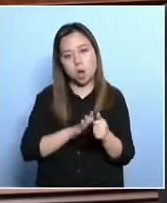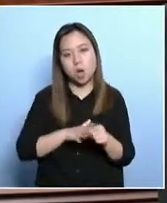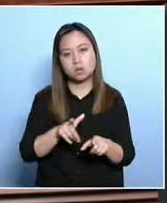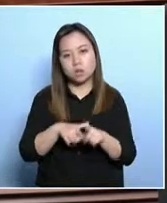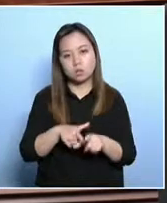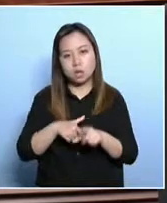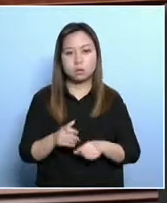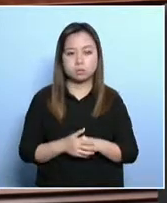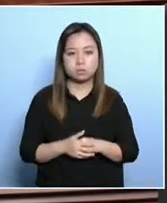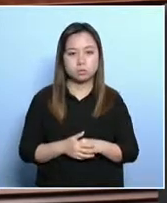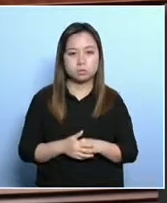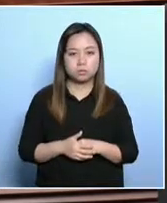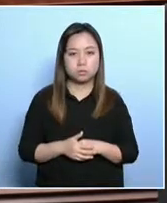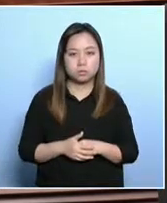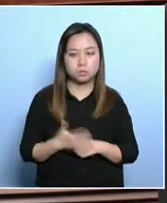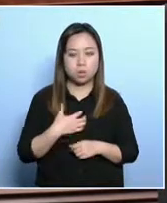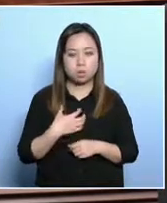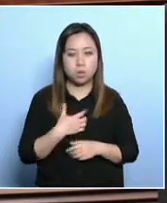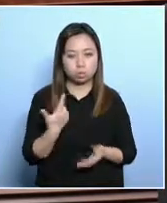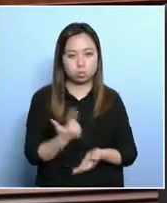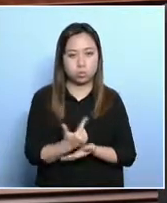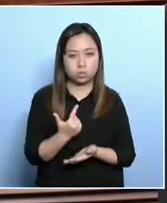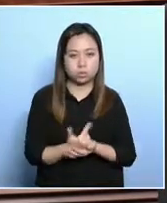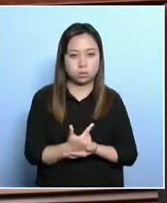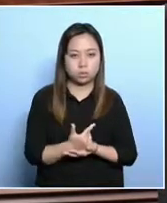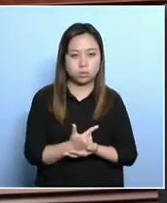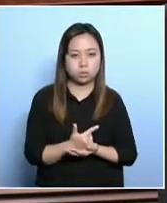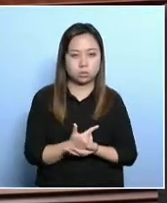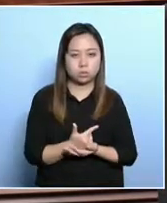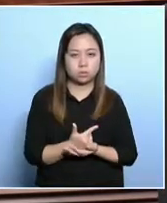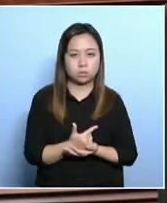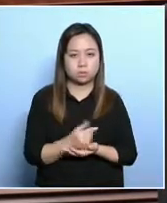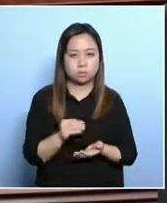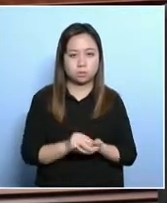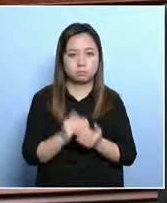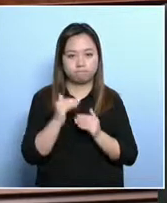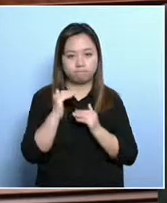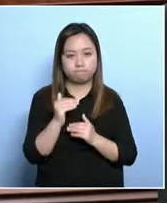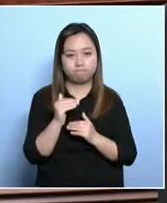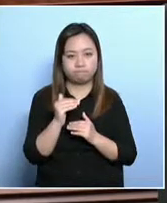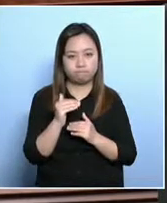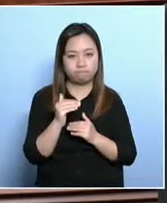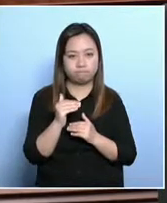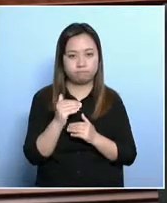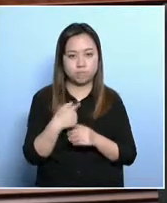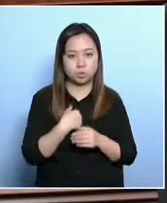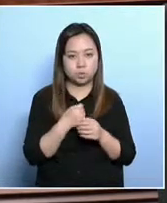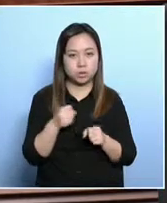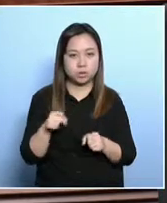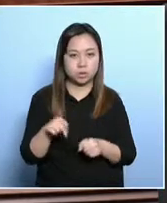will suffer from lack of income. So,